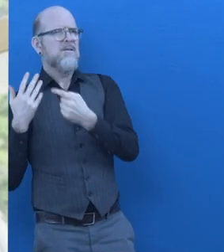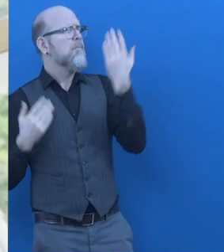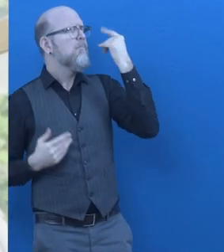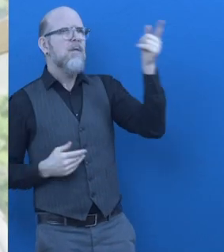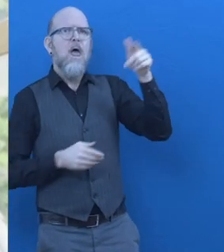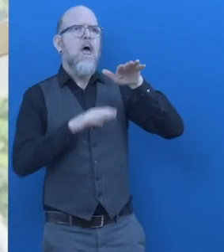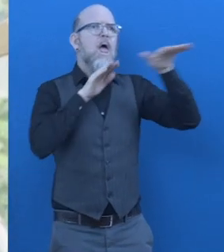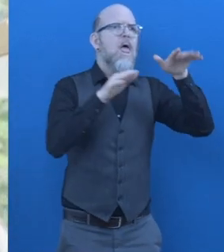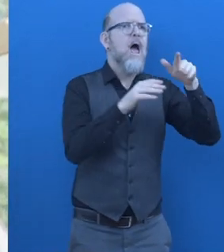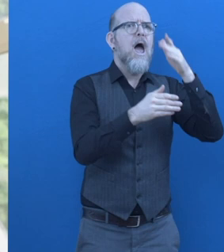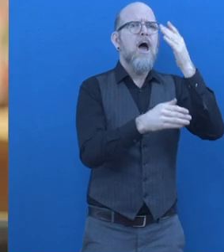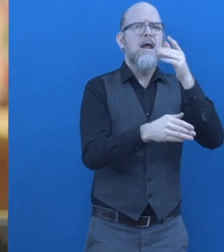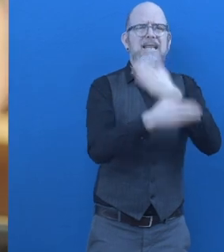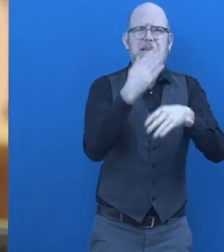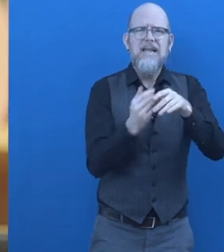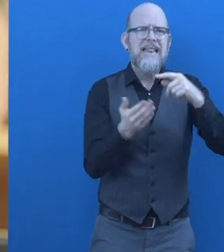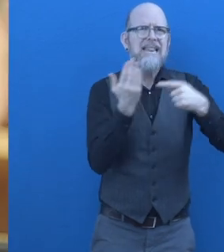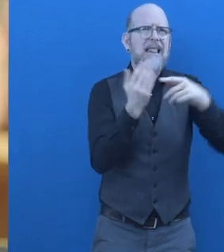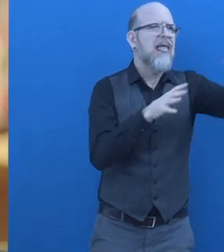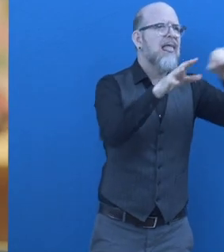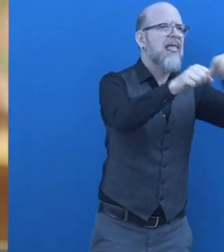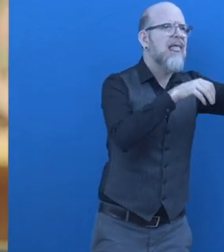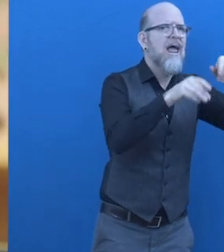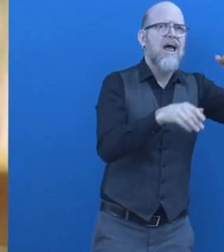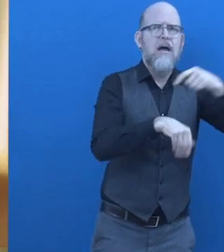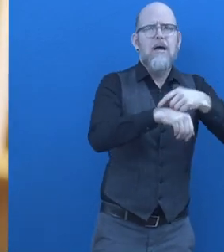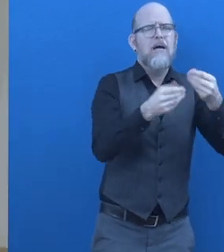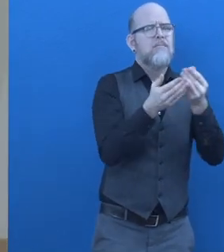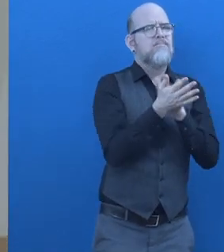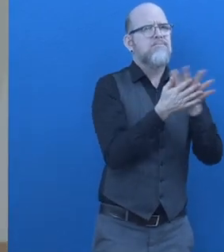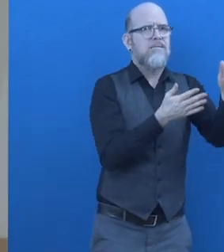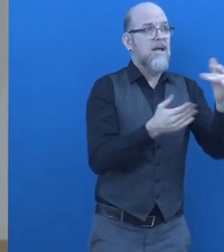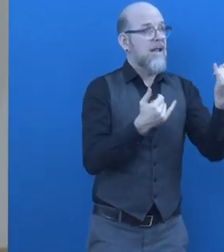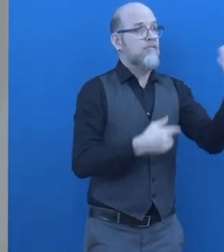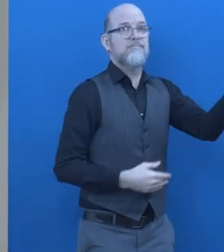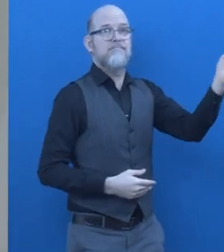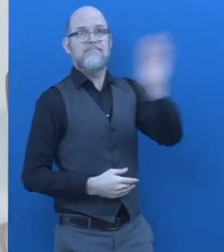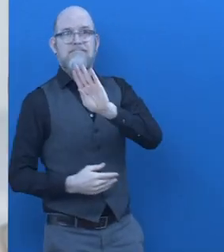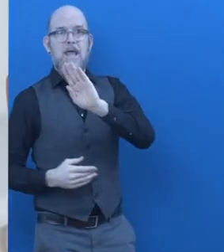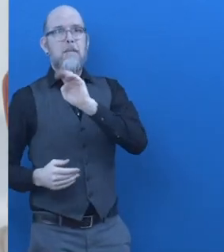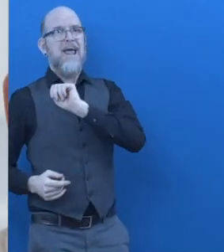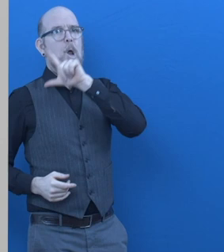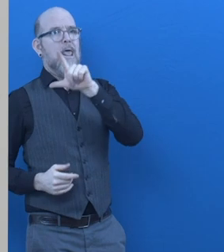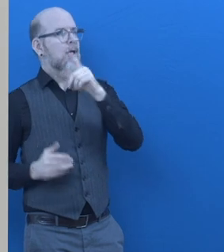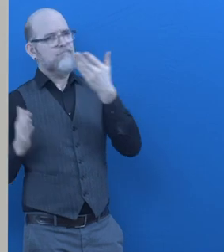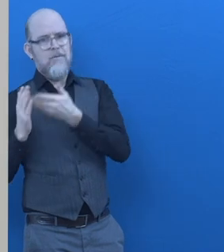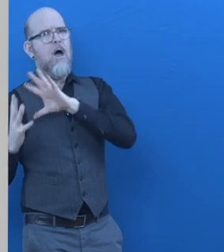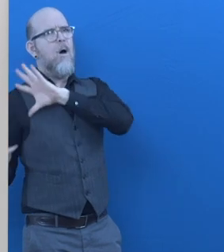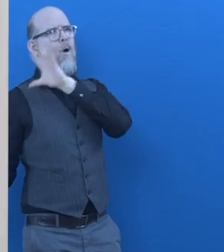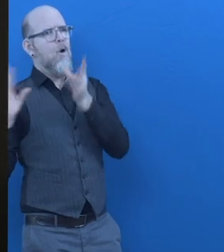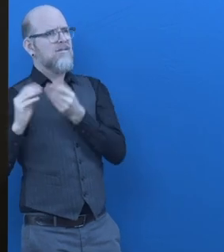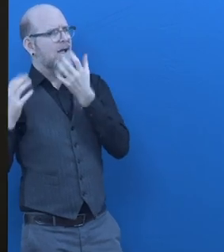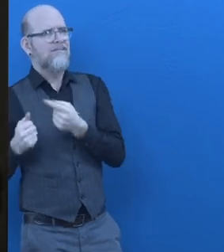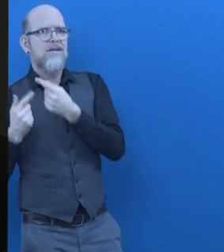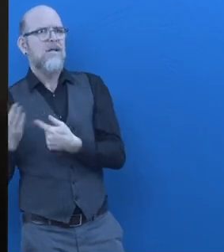This cost a lot of money and took a long time. When MicroLink provided the end-to-end solution, this reduced